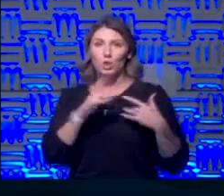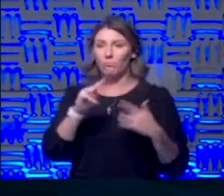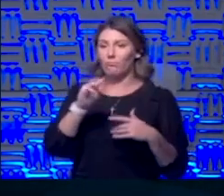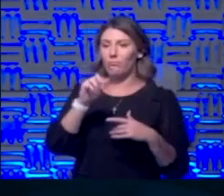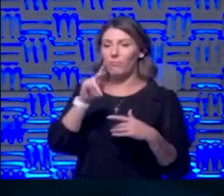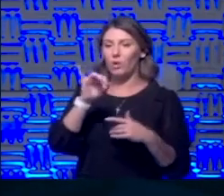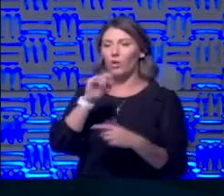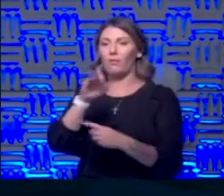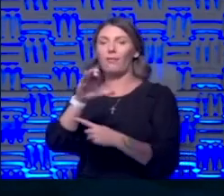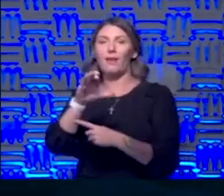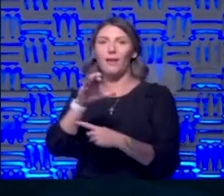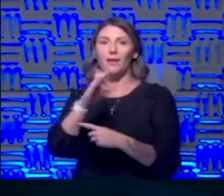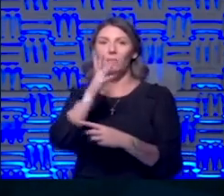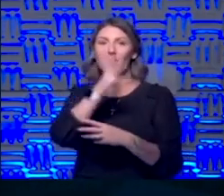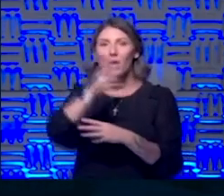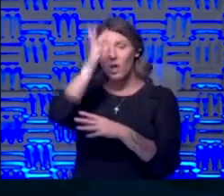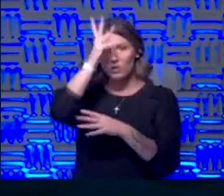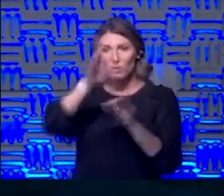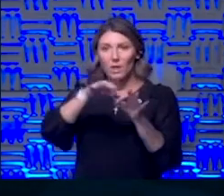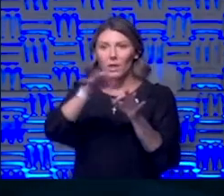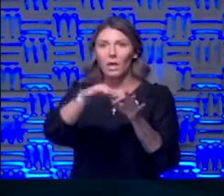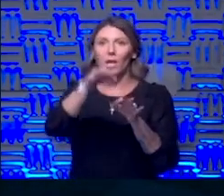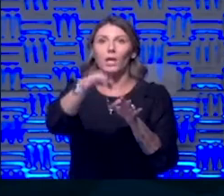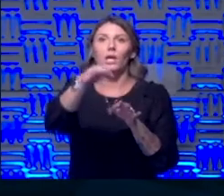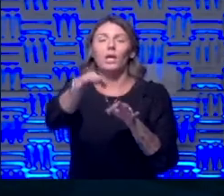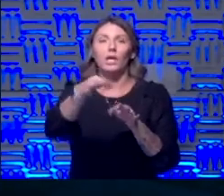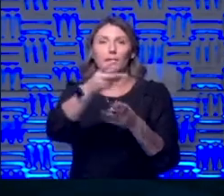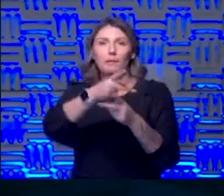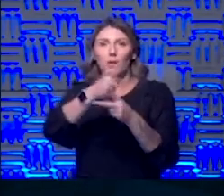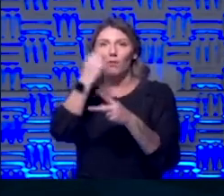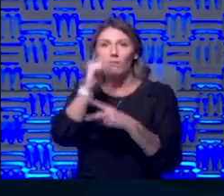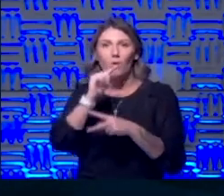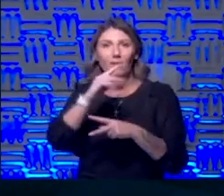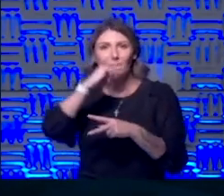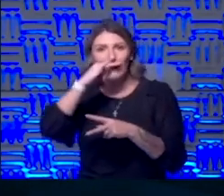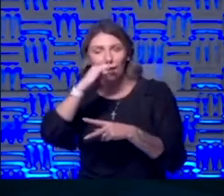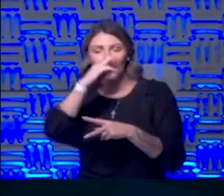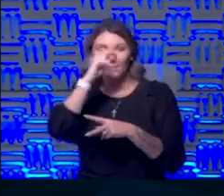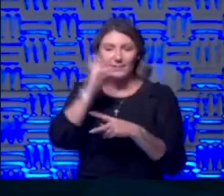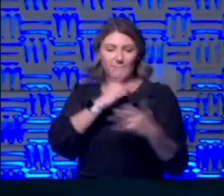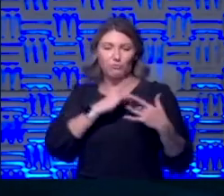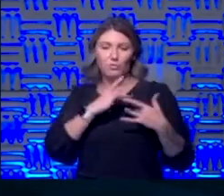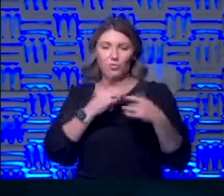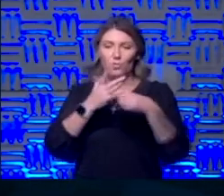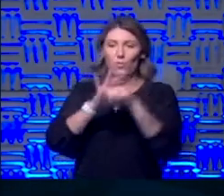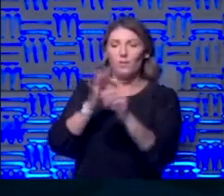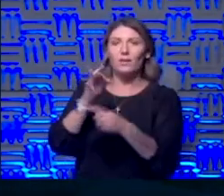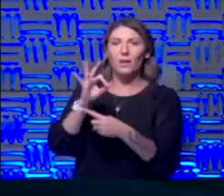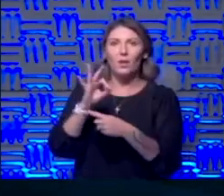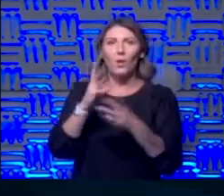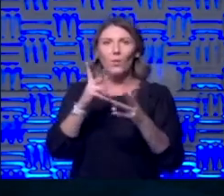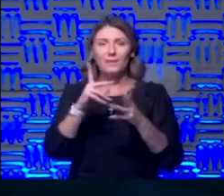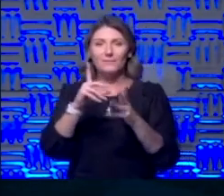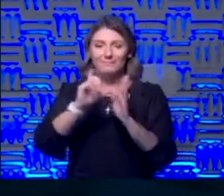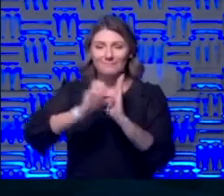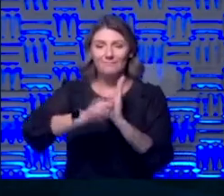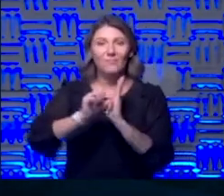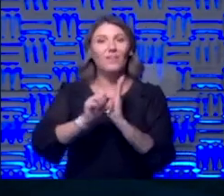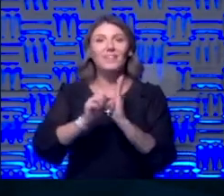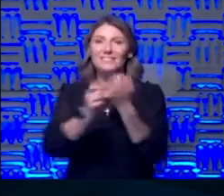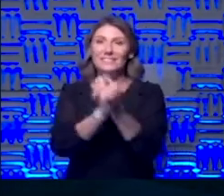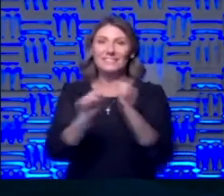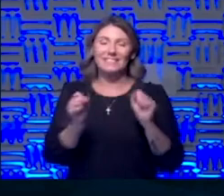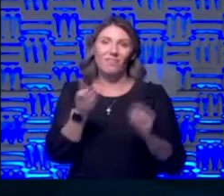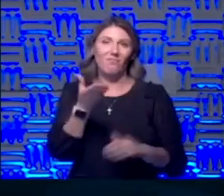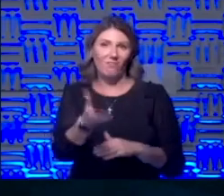parents were delaying care for their kids and getting them help because they were concerned about covid and so we just want to reiterate that it is